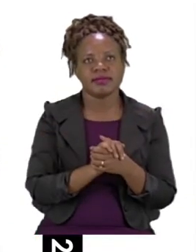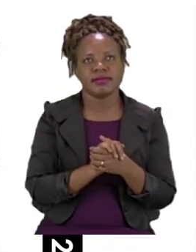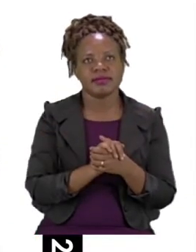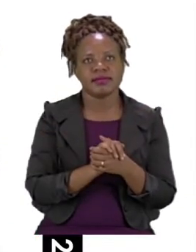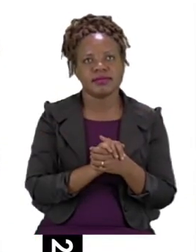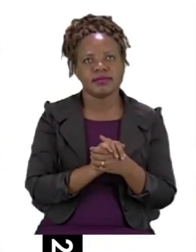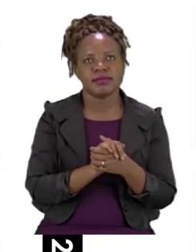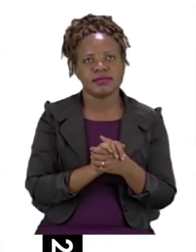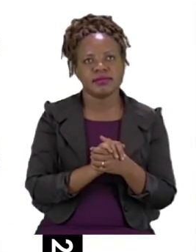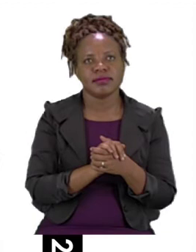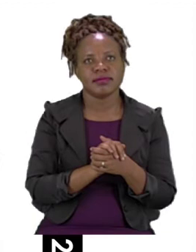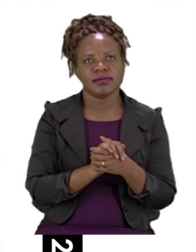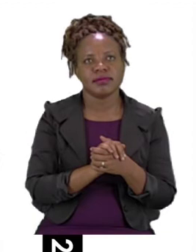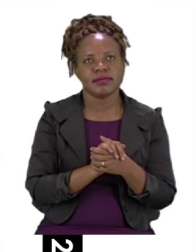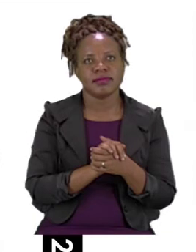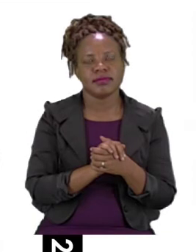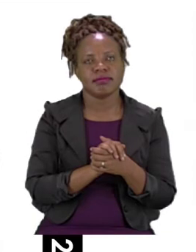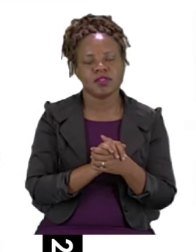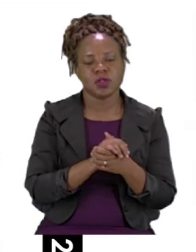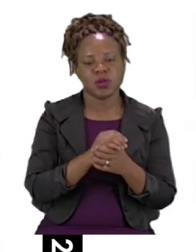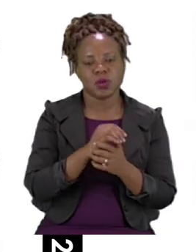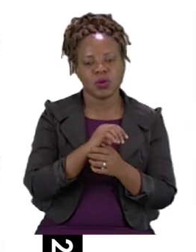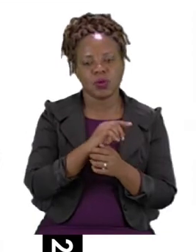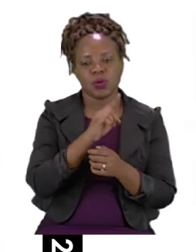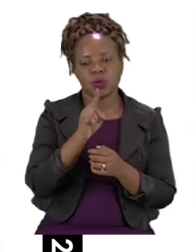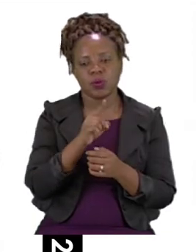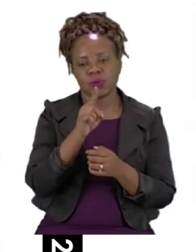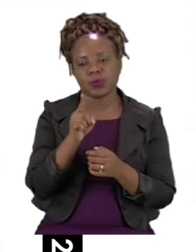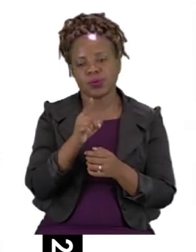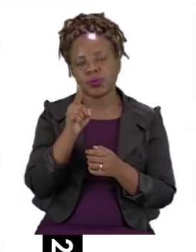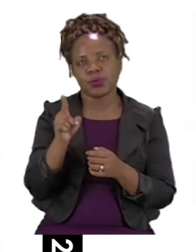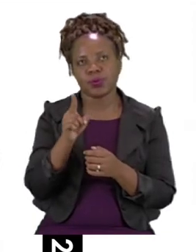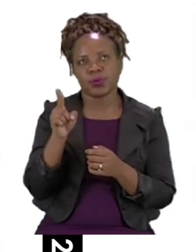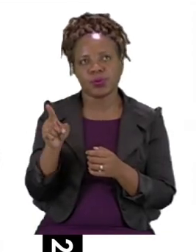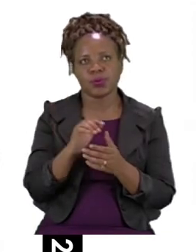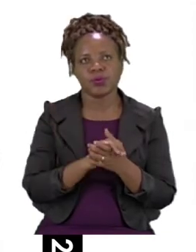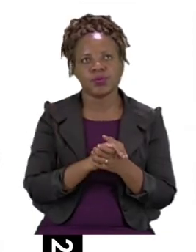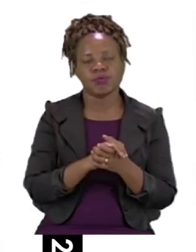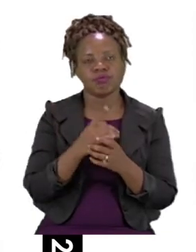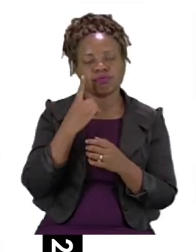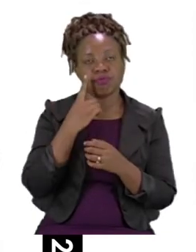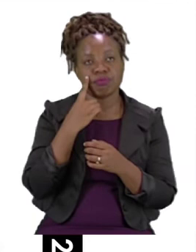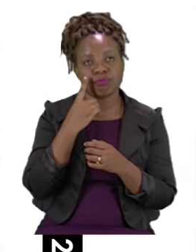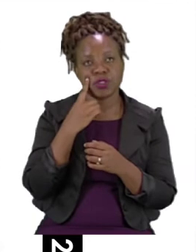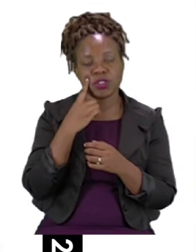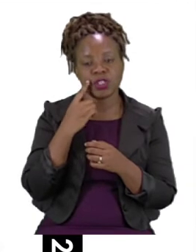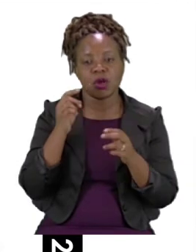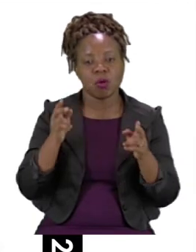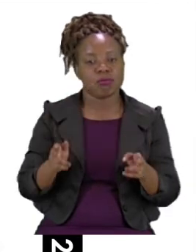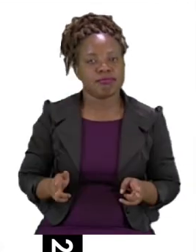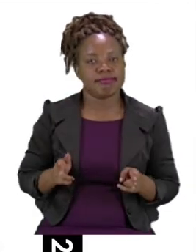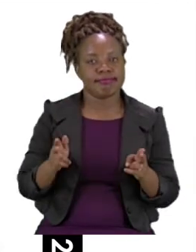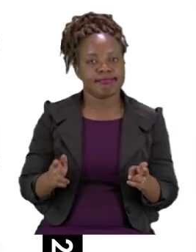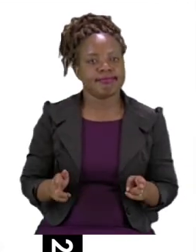be completing the patterns. Now as you can see, our choo choo trains are missing some numbers